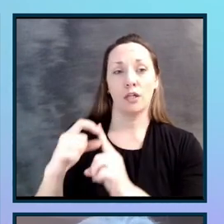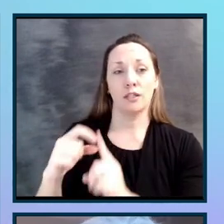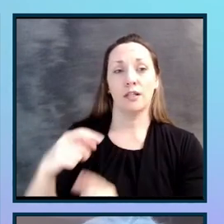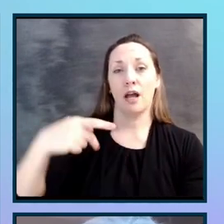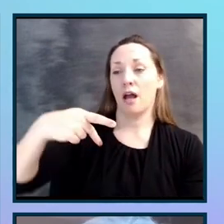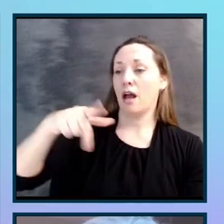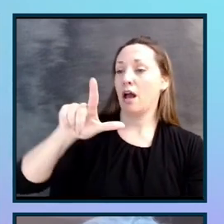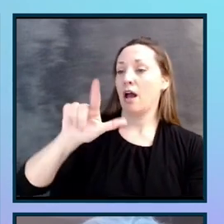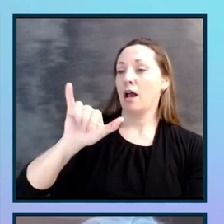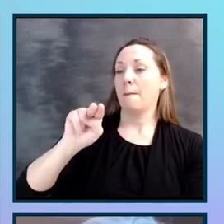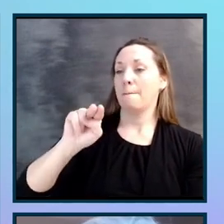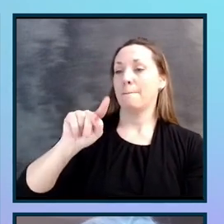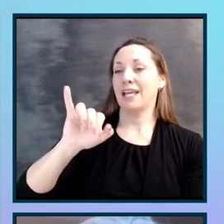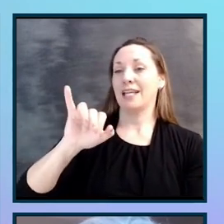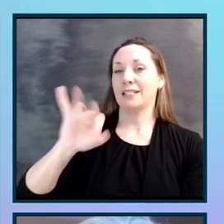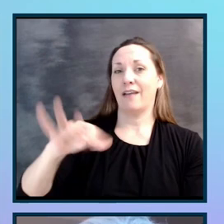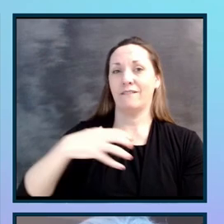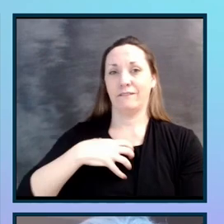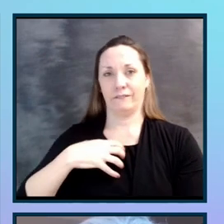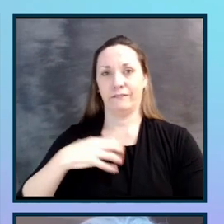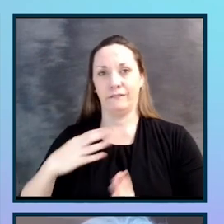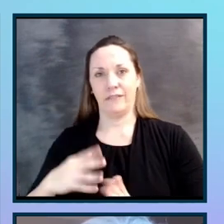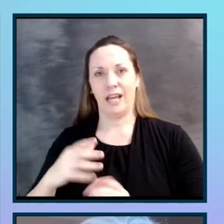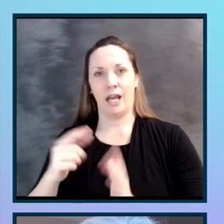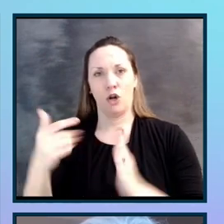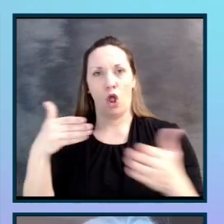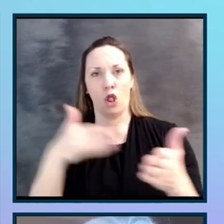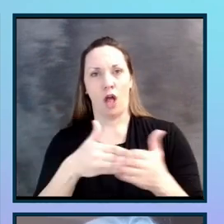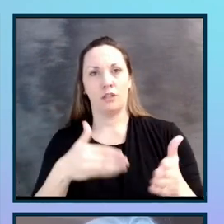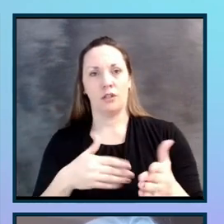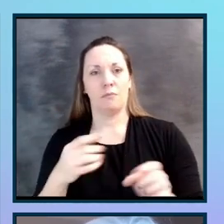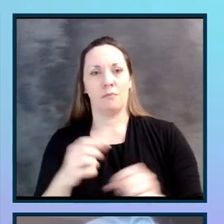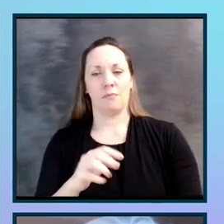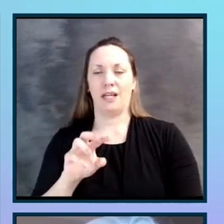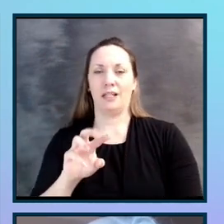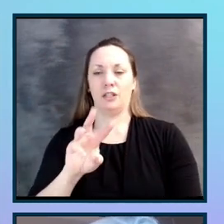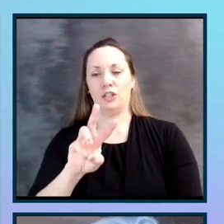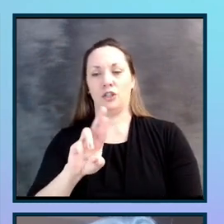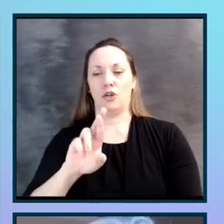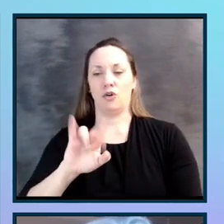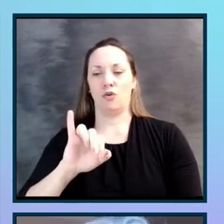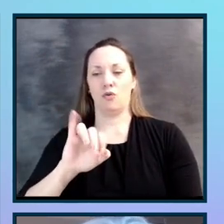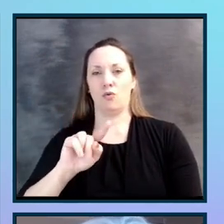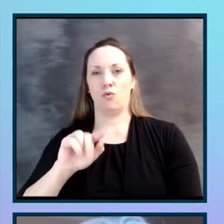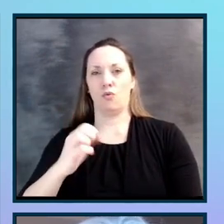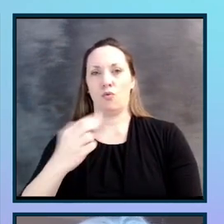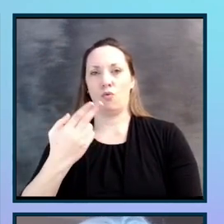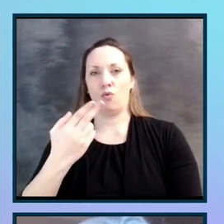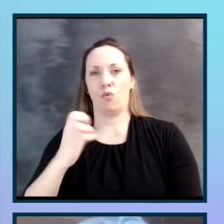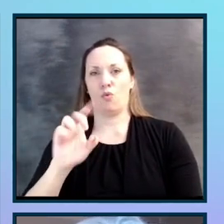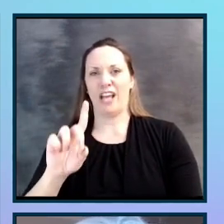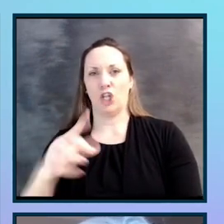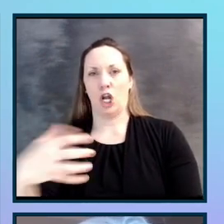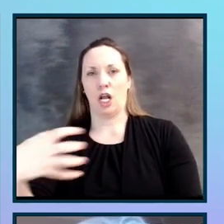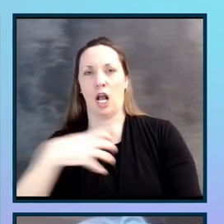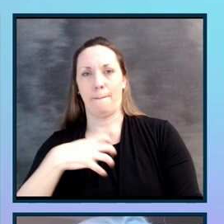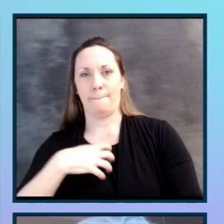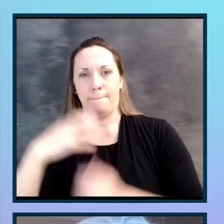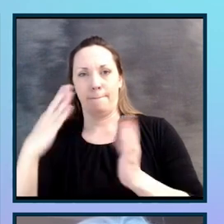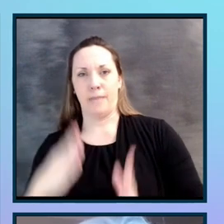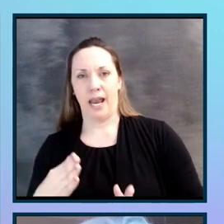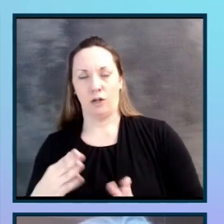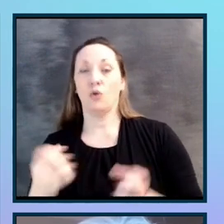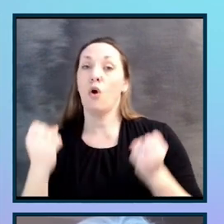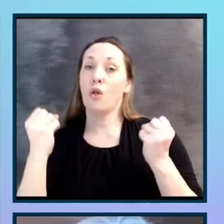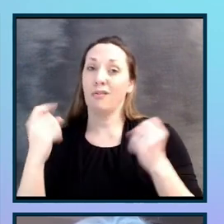in a lawsuit comes from a French word meaning wretched complainer. Long story about why that has